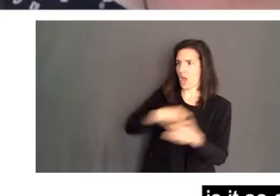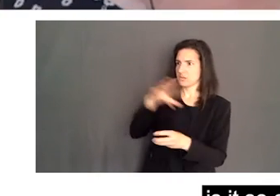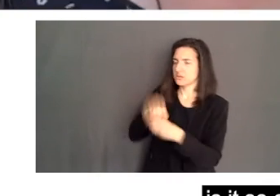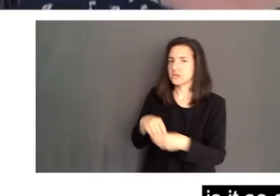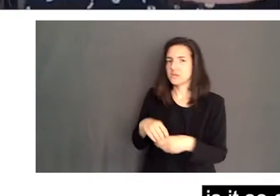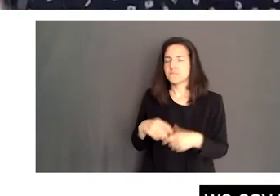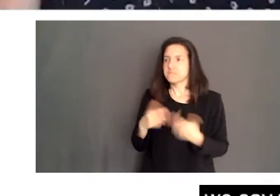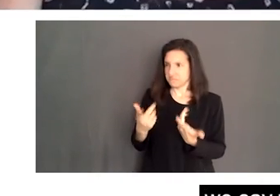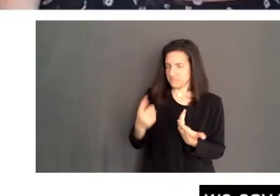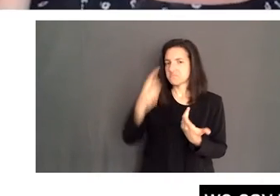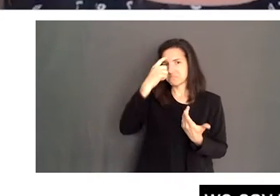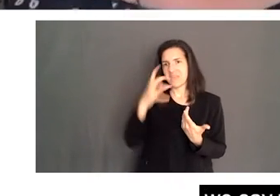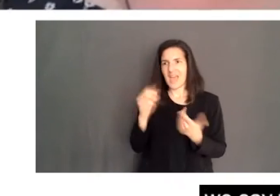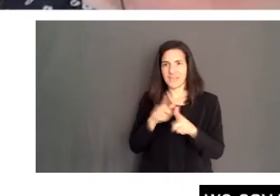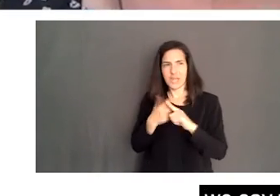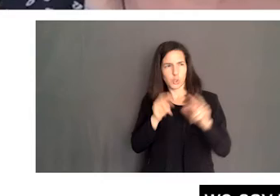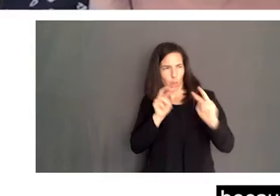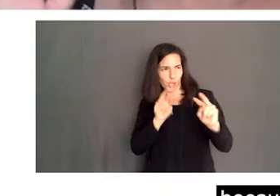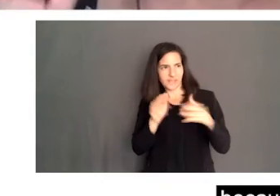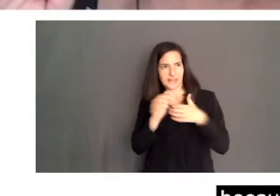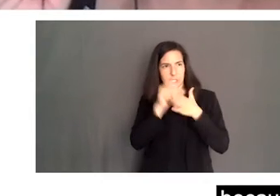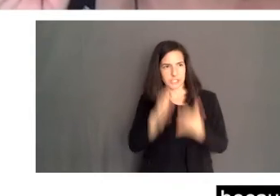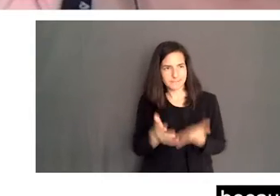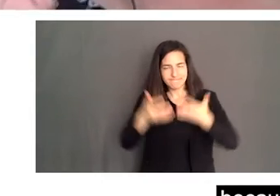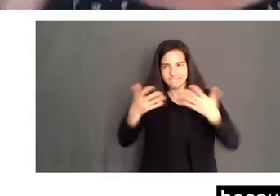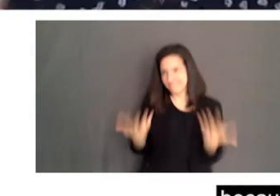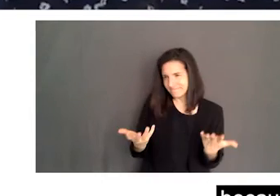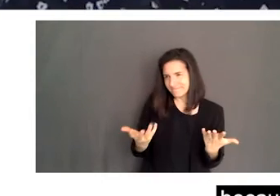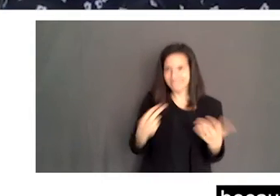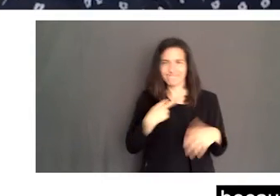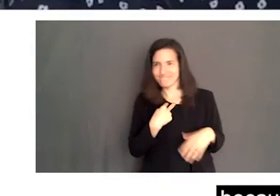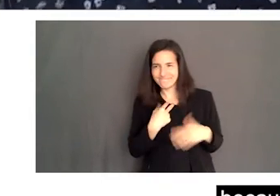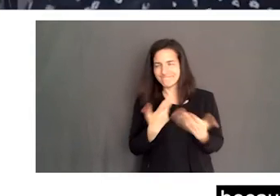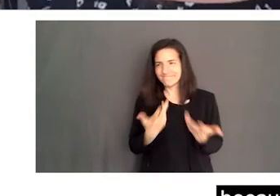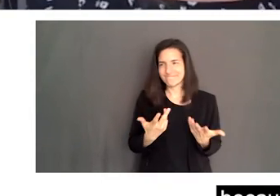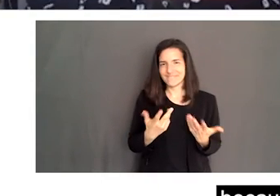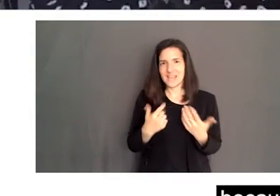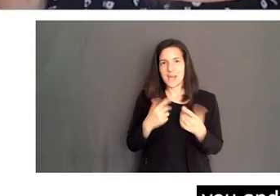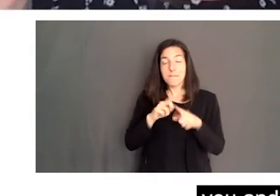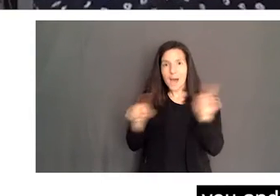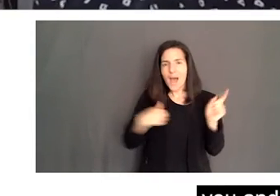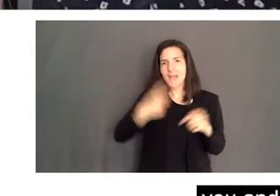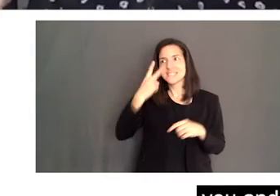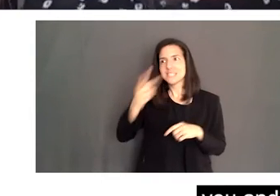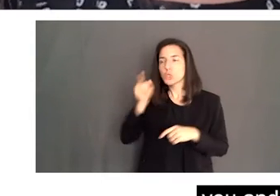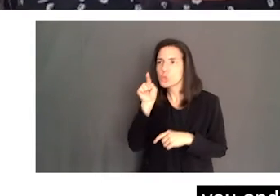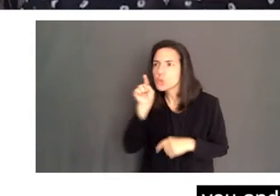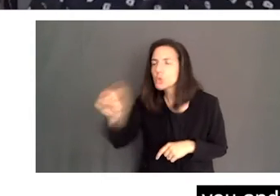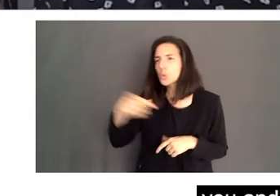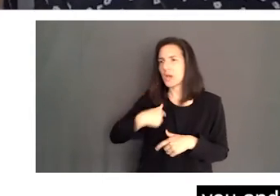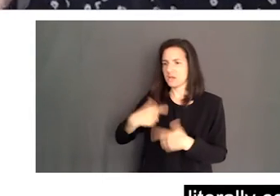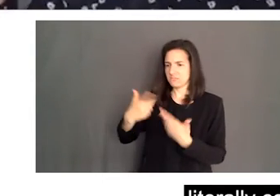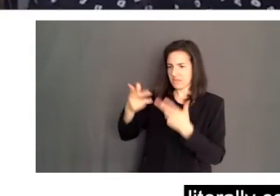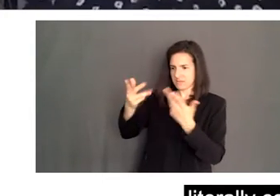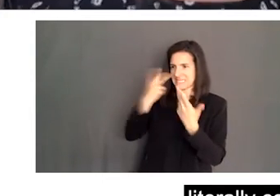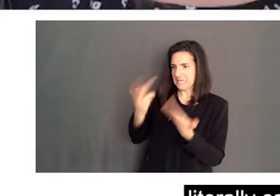leadership, and I always say the fish stinks from the head. It could be because I'm a Maritimer. But I look and I see you and I see this distinguished person